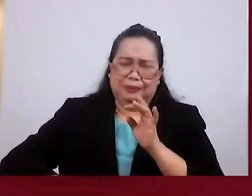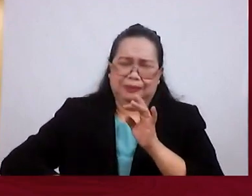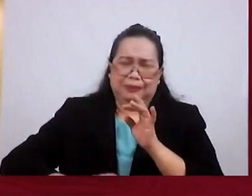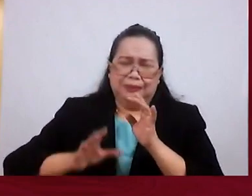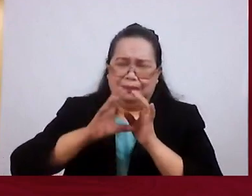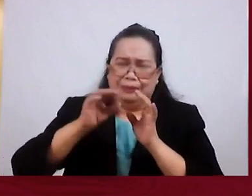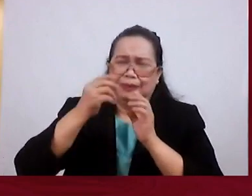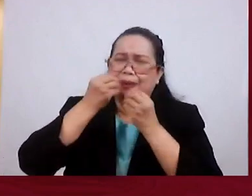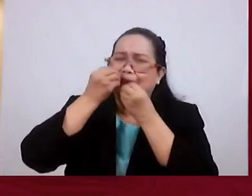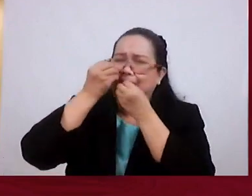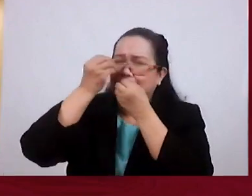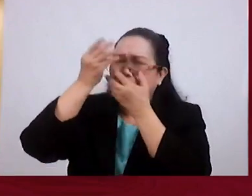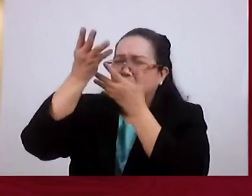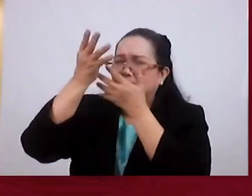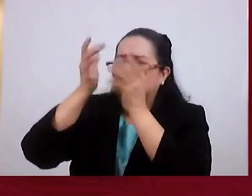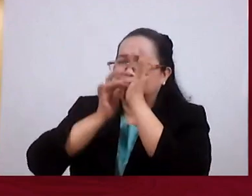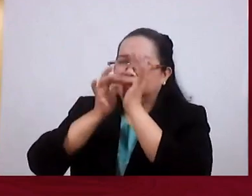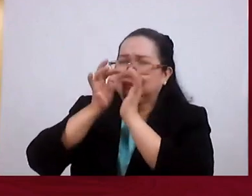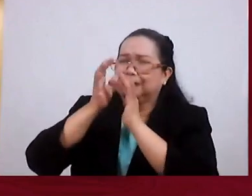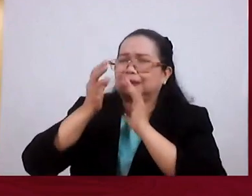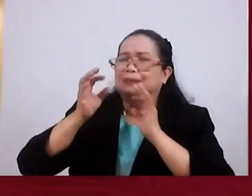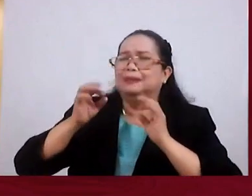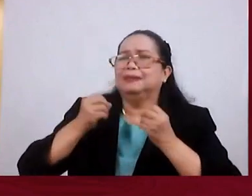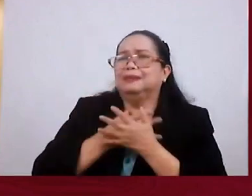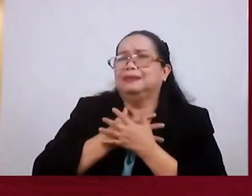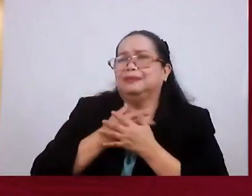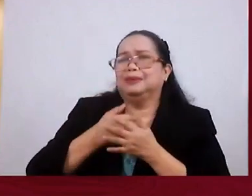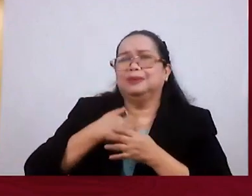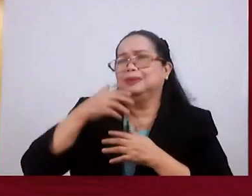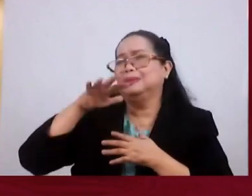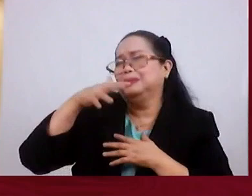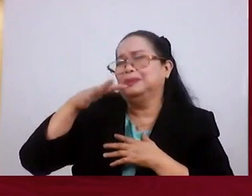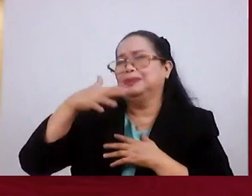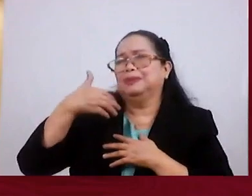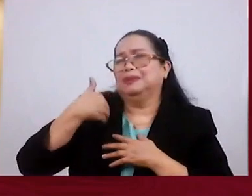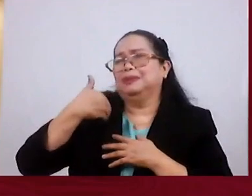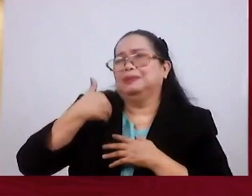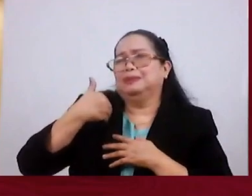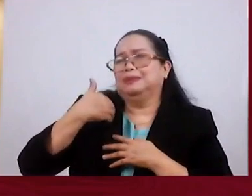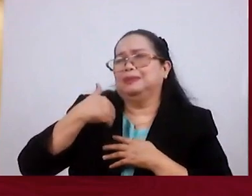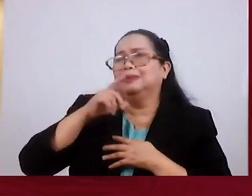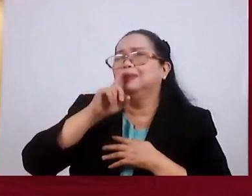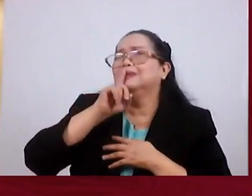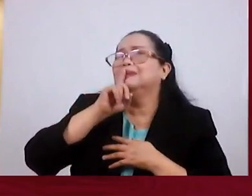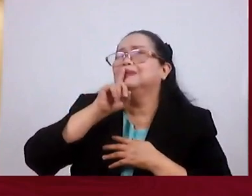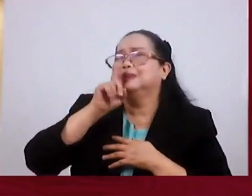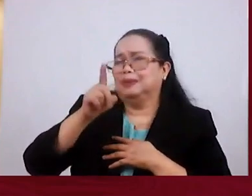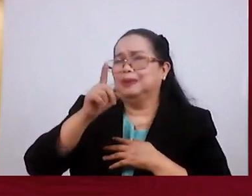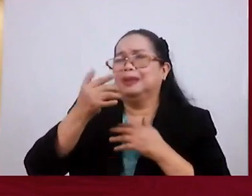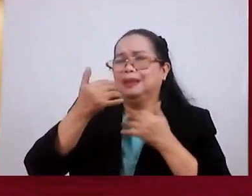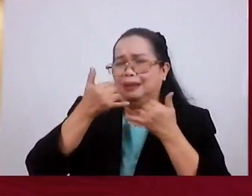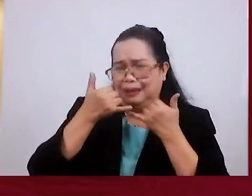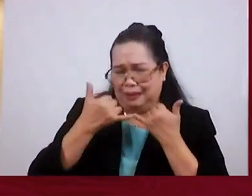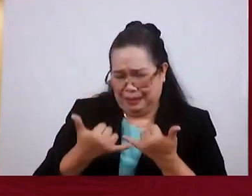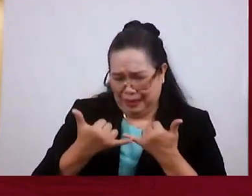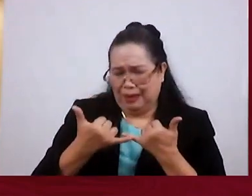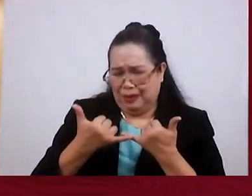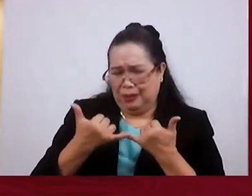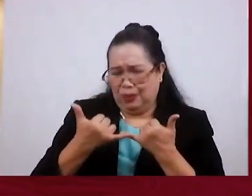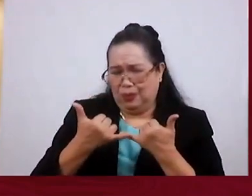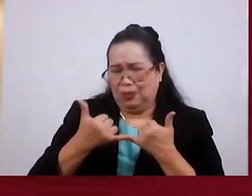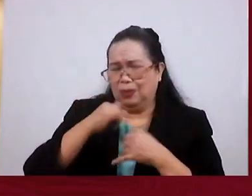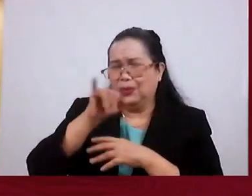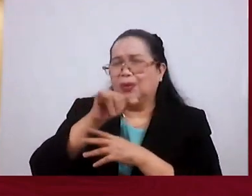And Tell Him Their Fears And Be Certain From This Day On From